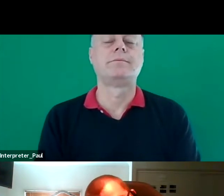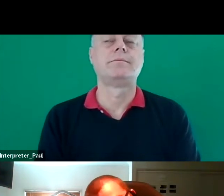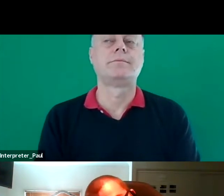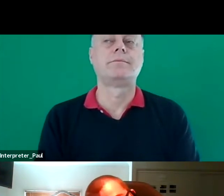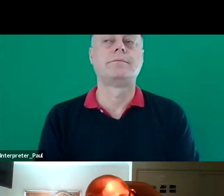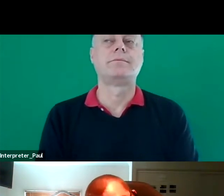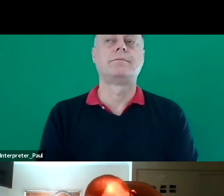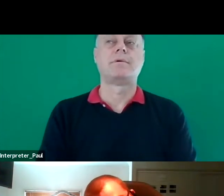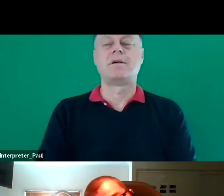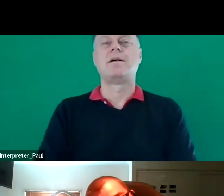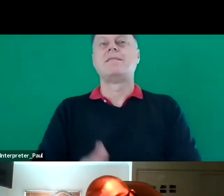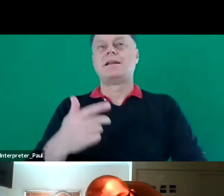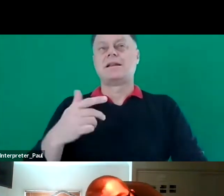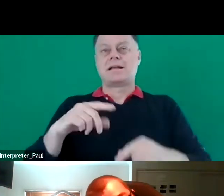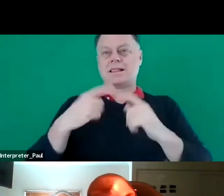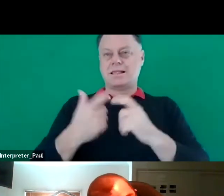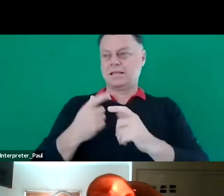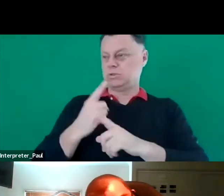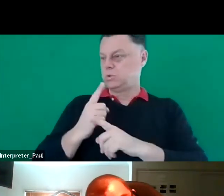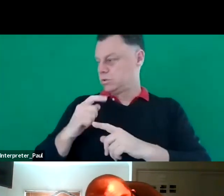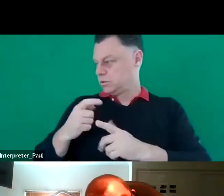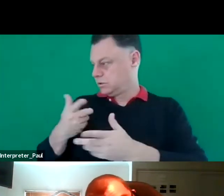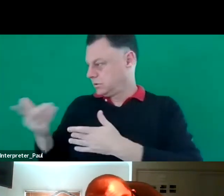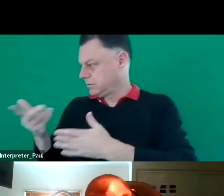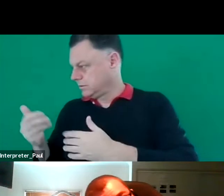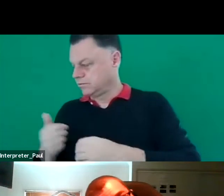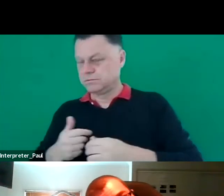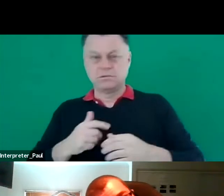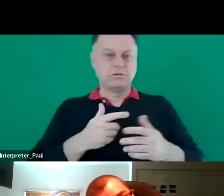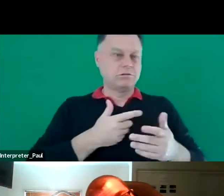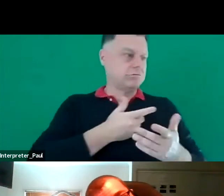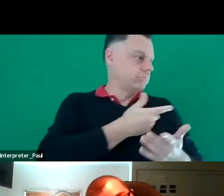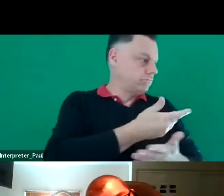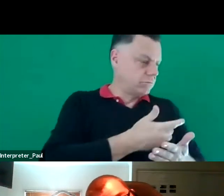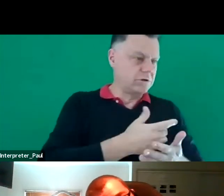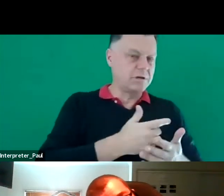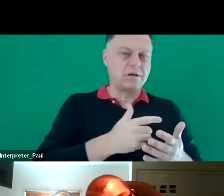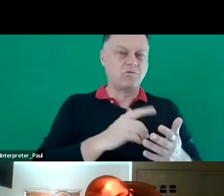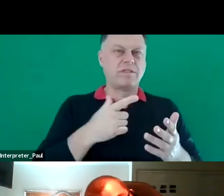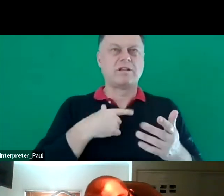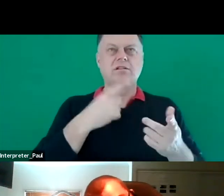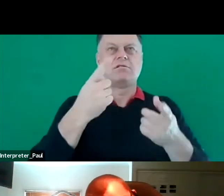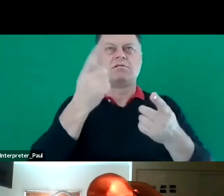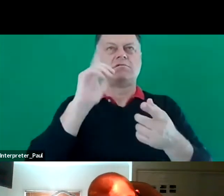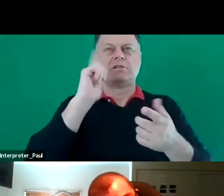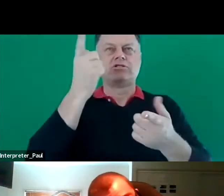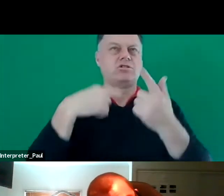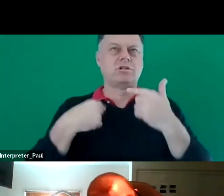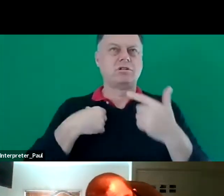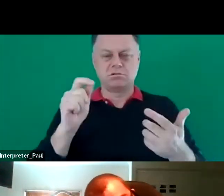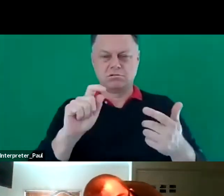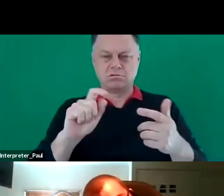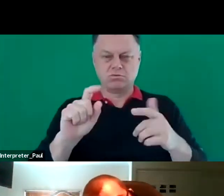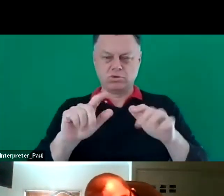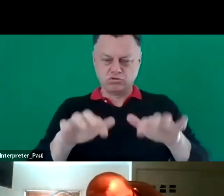interaction, I suppose, rather than trying to figure out what notes I was going to take and what was